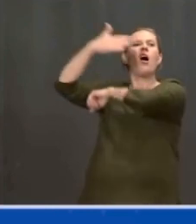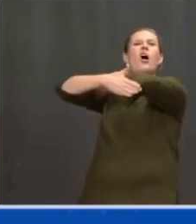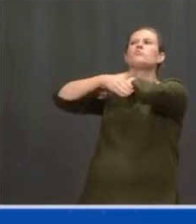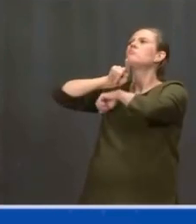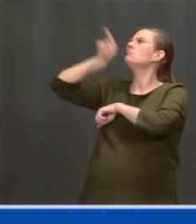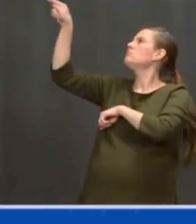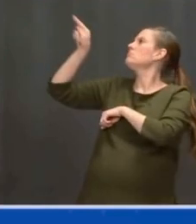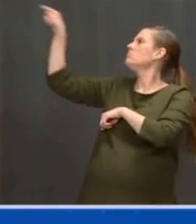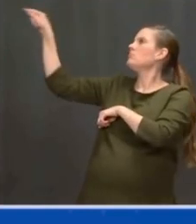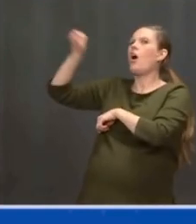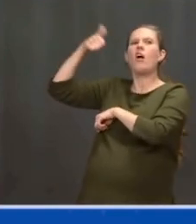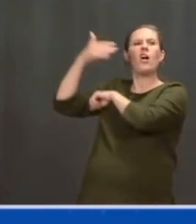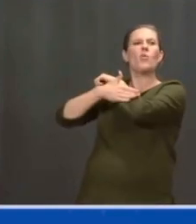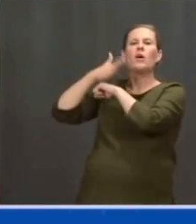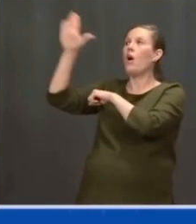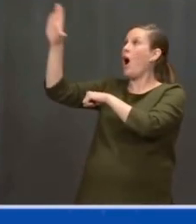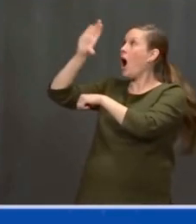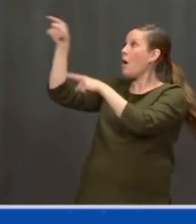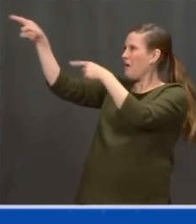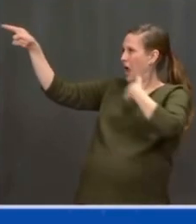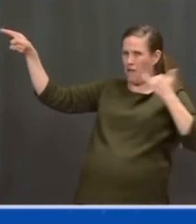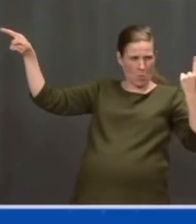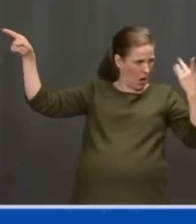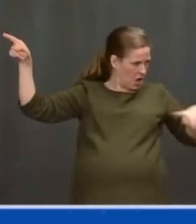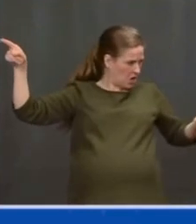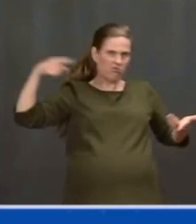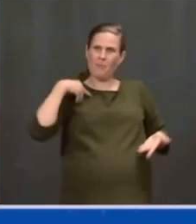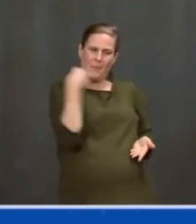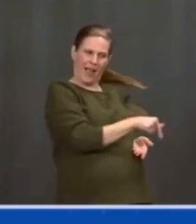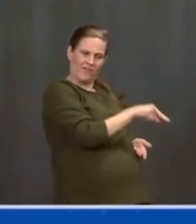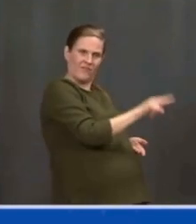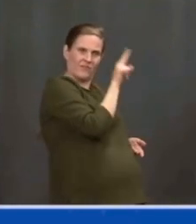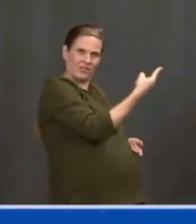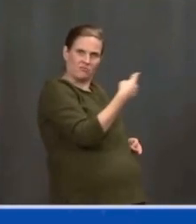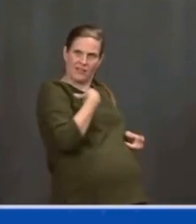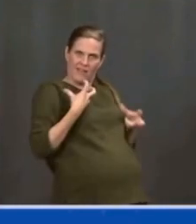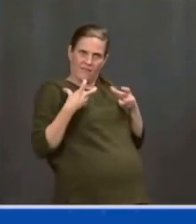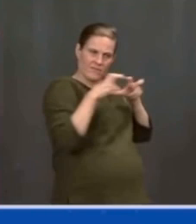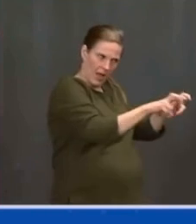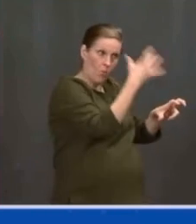American products all the way down the line and American workers.